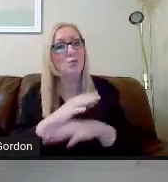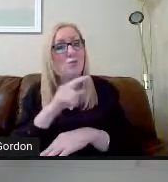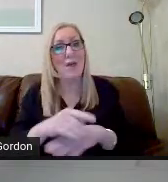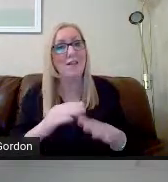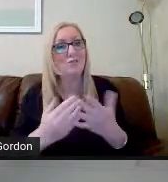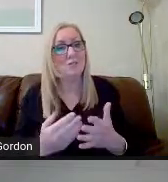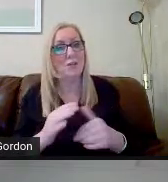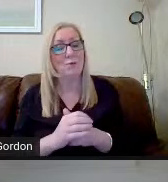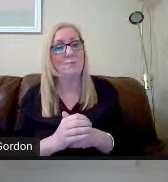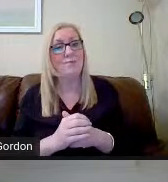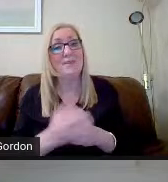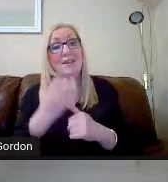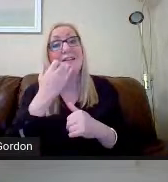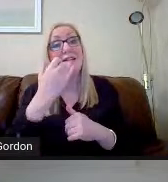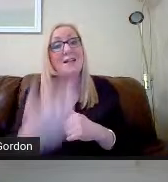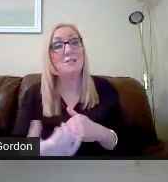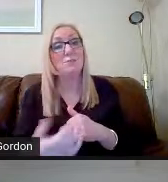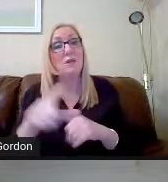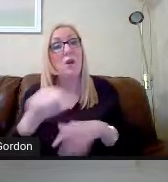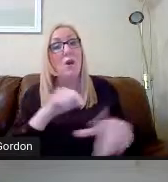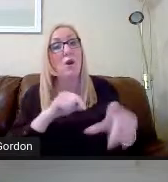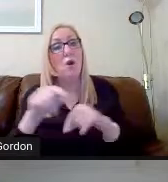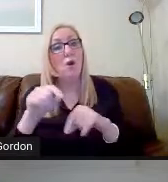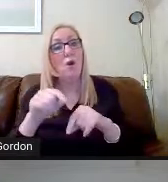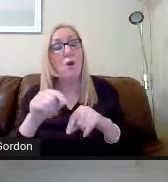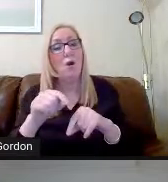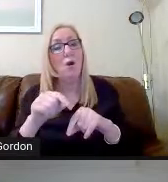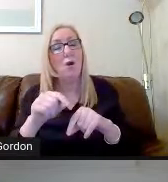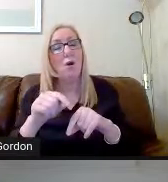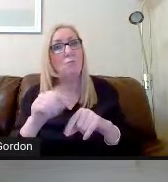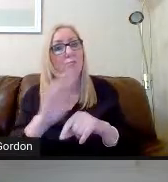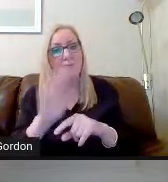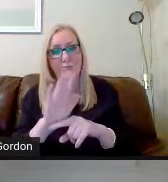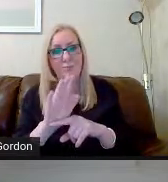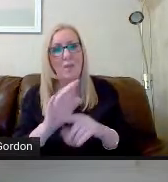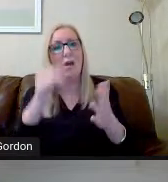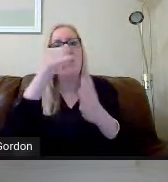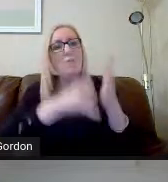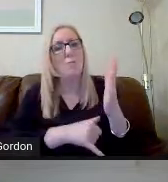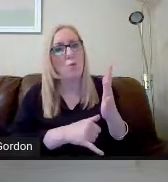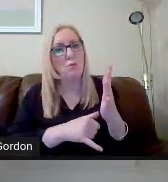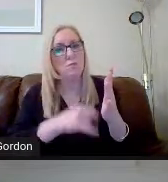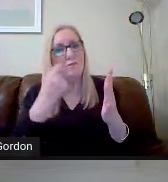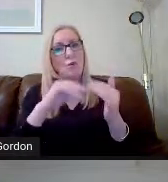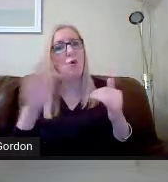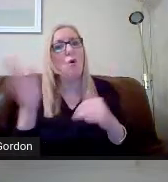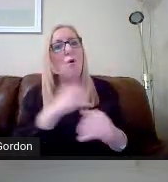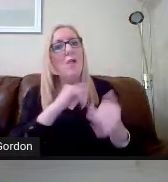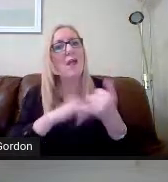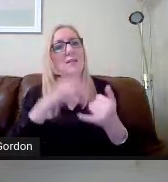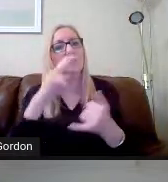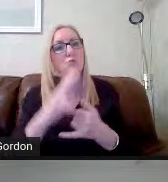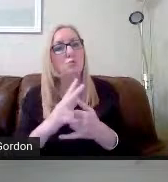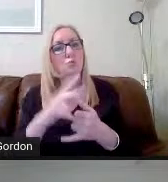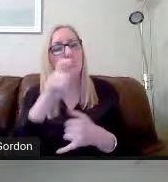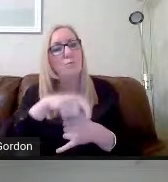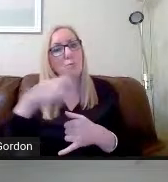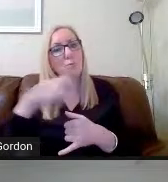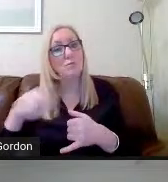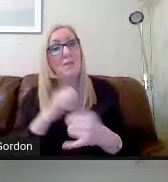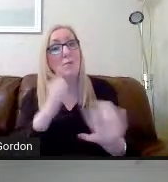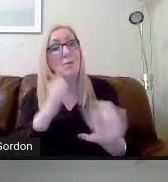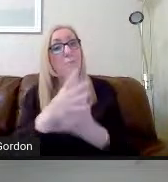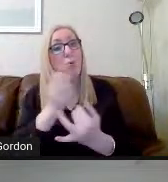Next week, the options form is coming. Not the options form, sorry. The report cards are coming out for all second year pupils and they're coming out in the post.